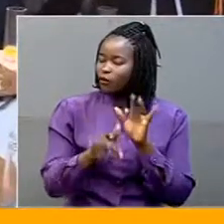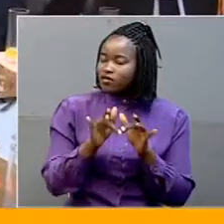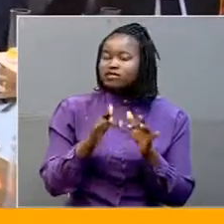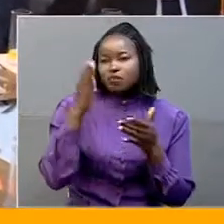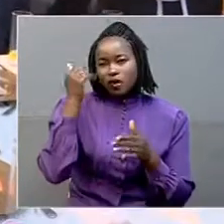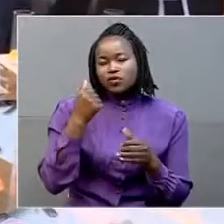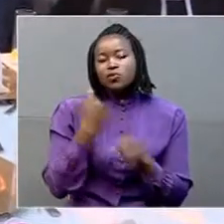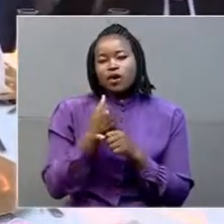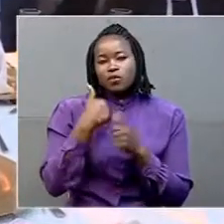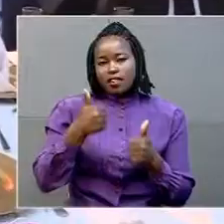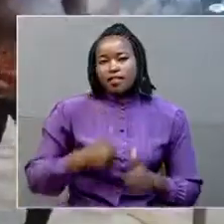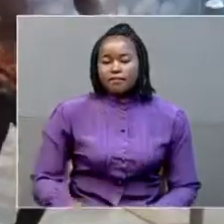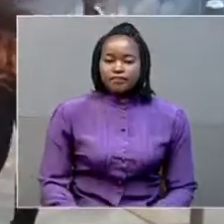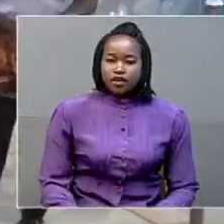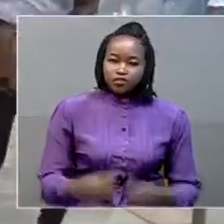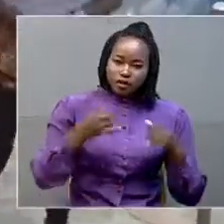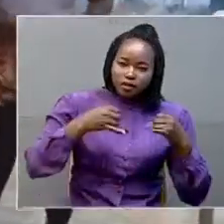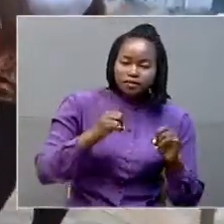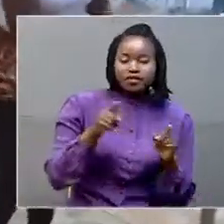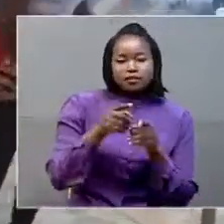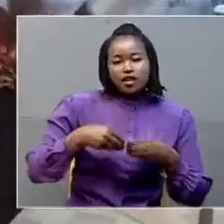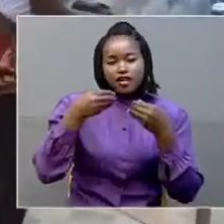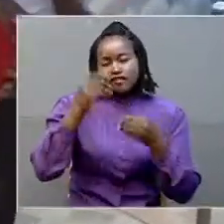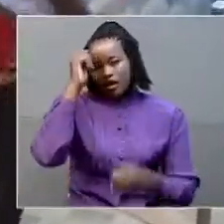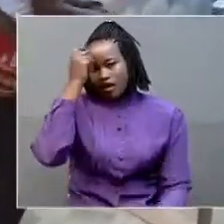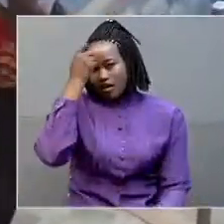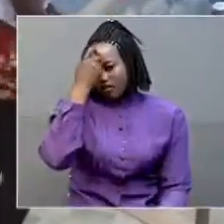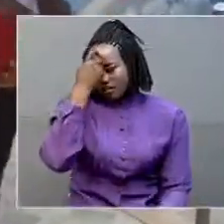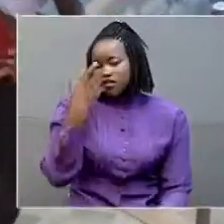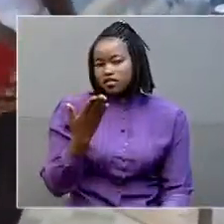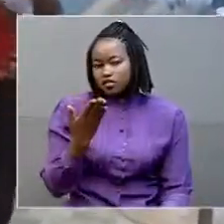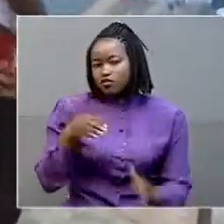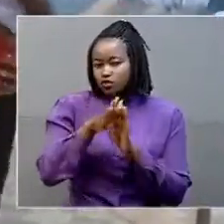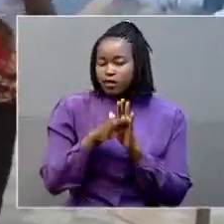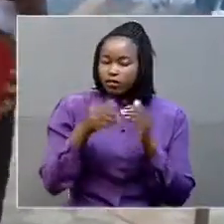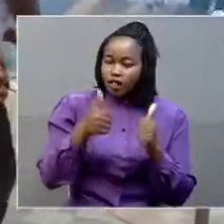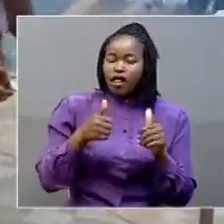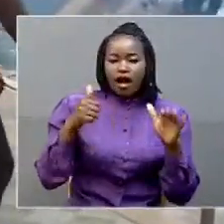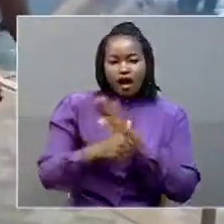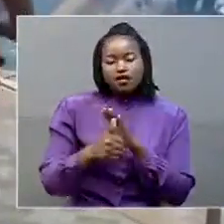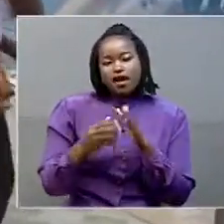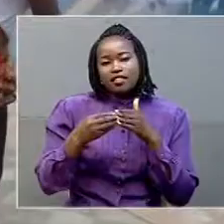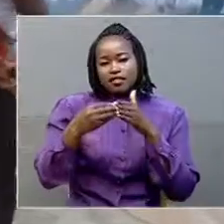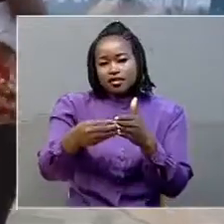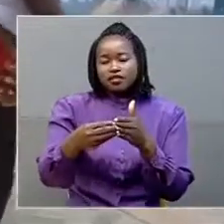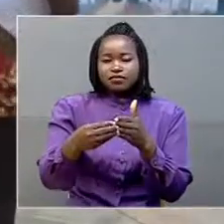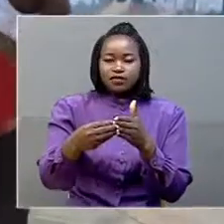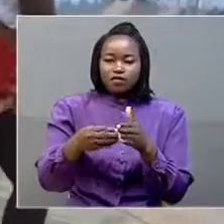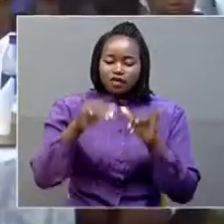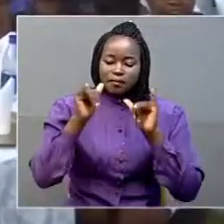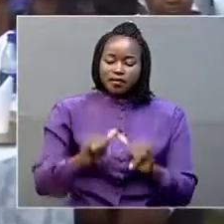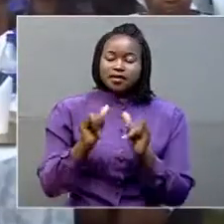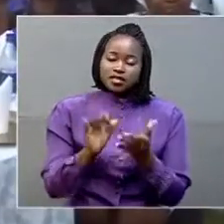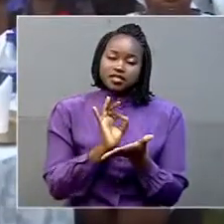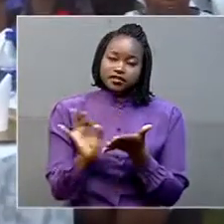implement and deliver government programs efficiently under the technical leadership of the Permanent Secretary, Christine Guatunde Chintu.